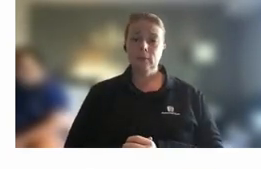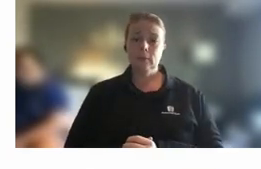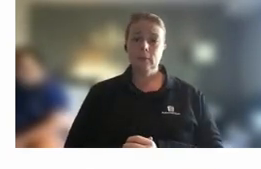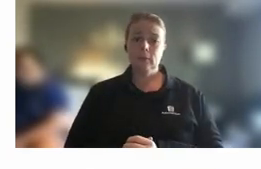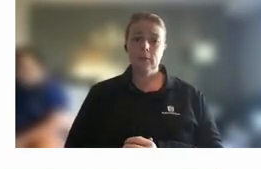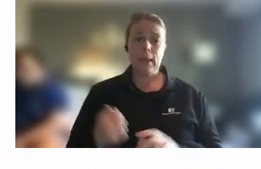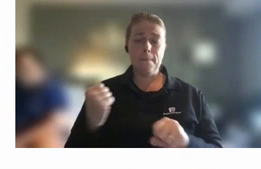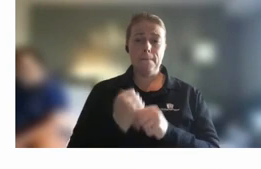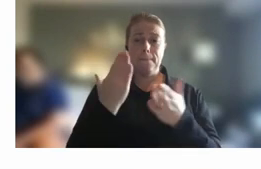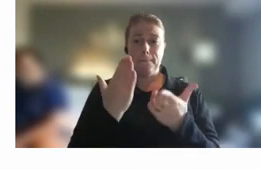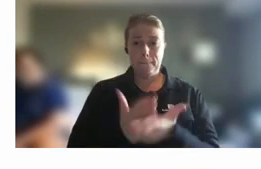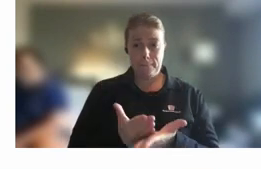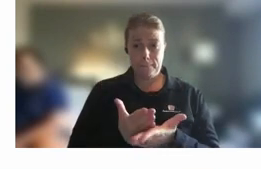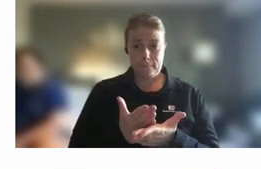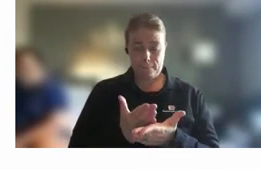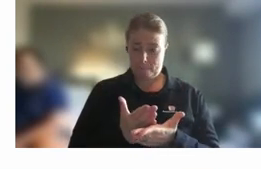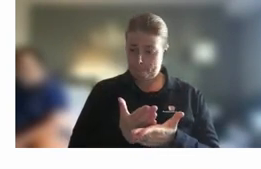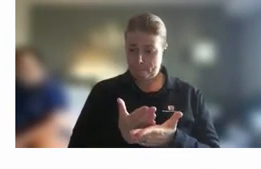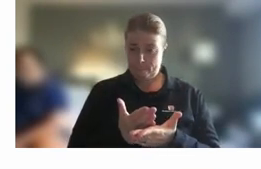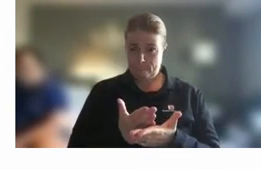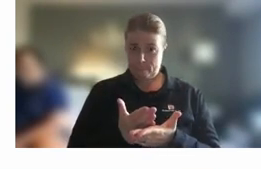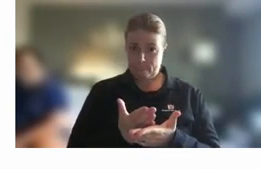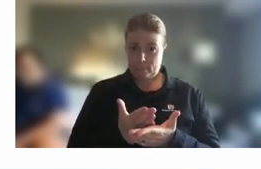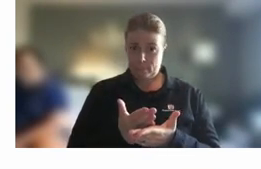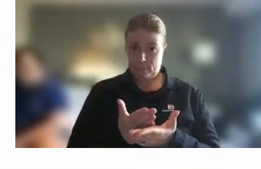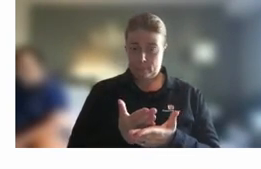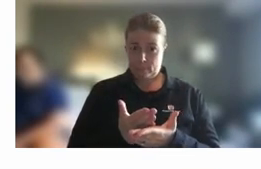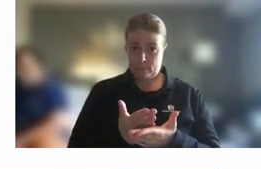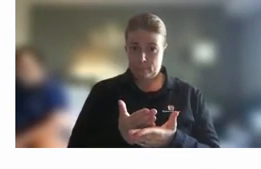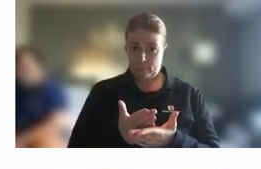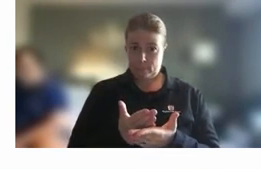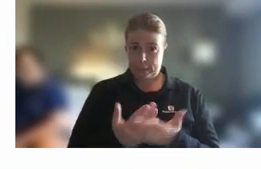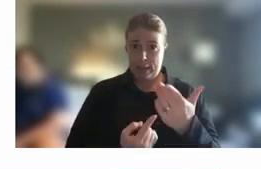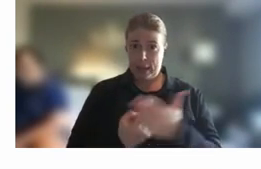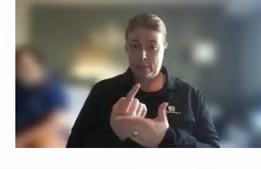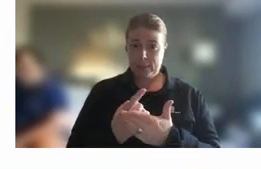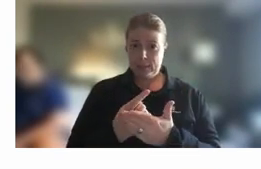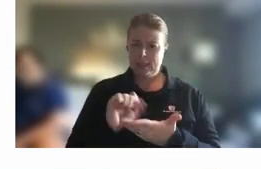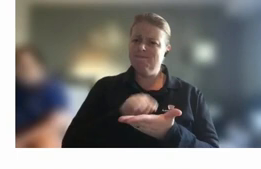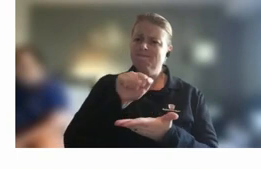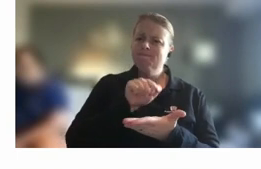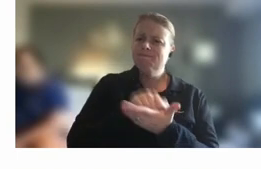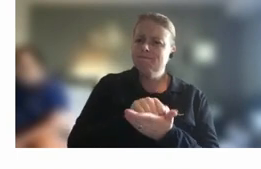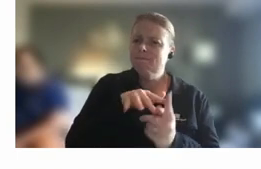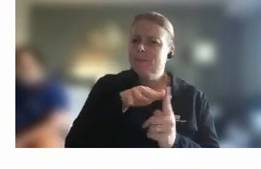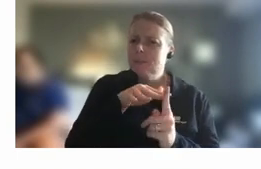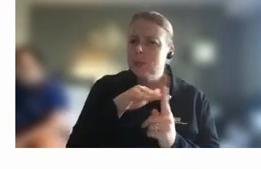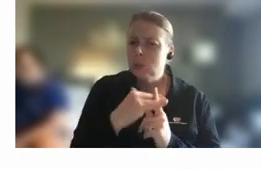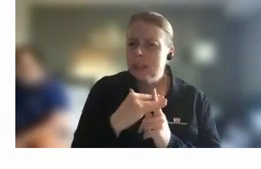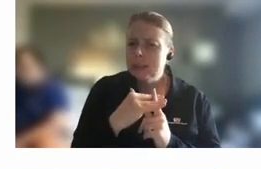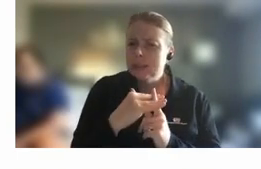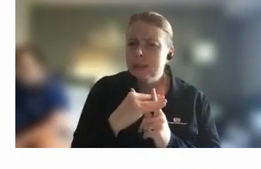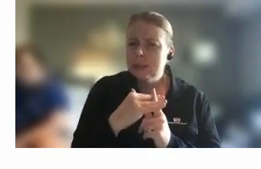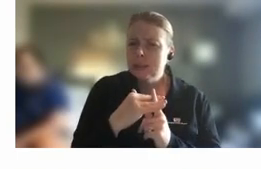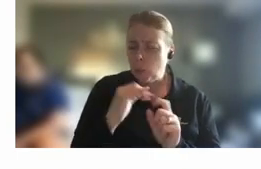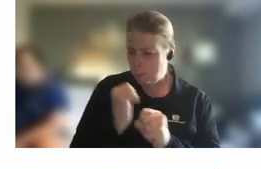sure that uh that is done in in an appropriate context if i can put it that way that says making a contribution